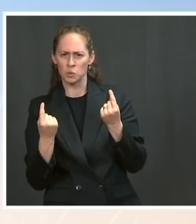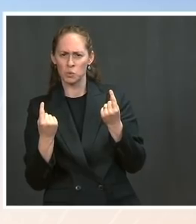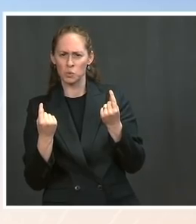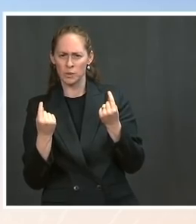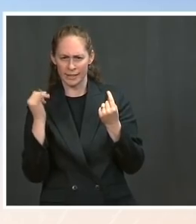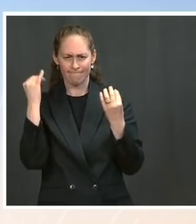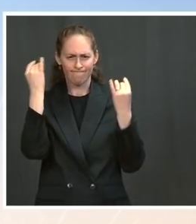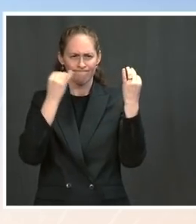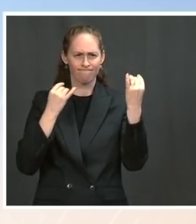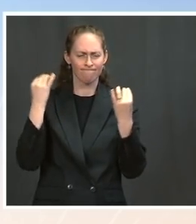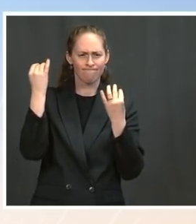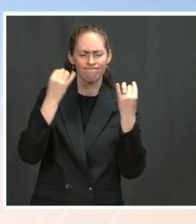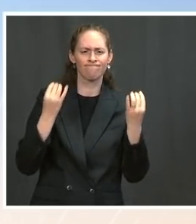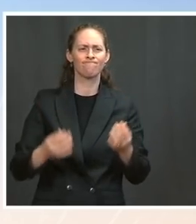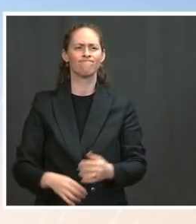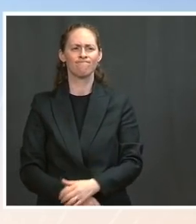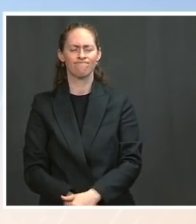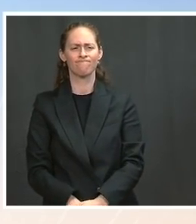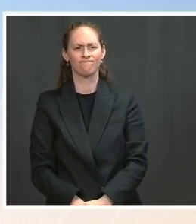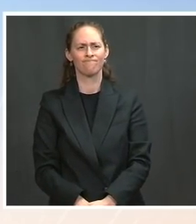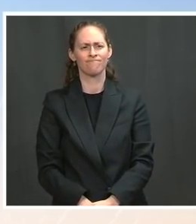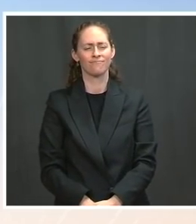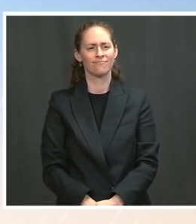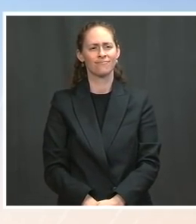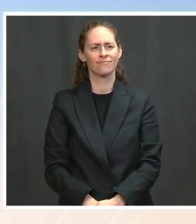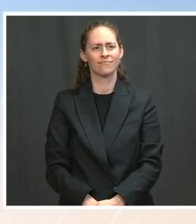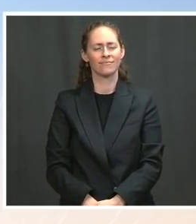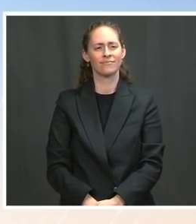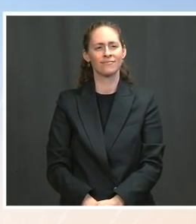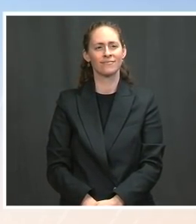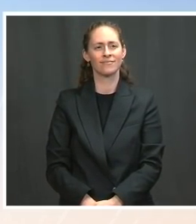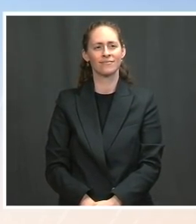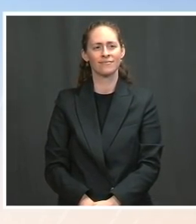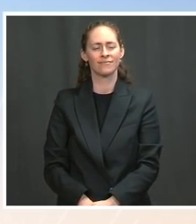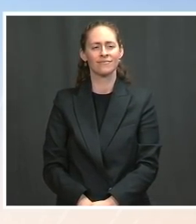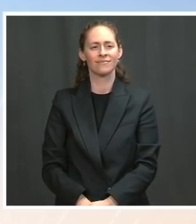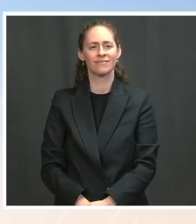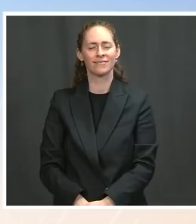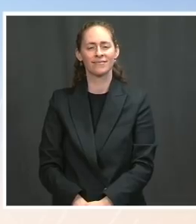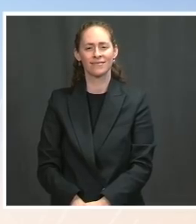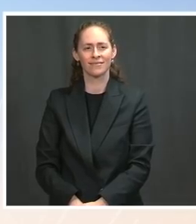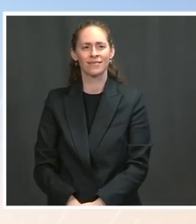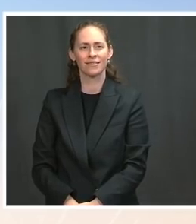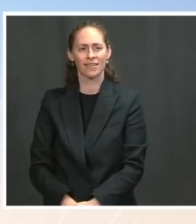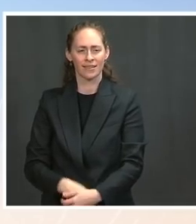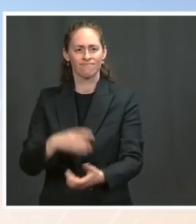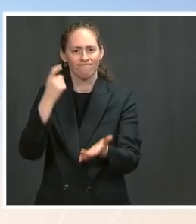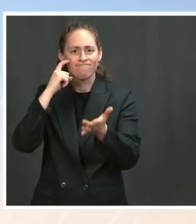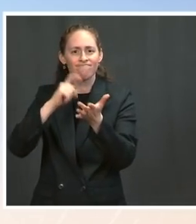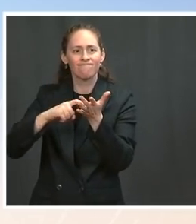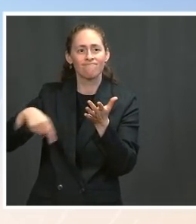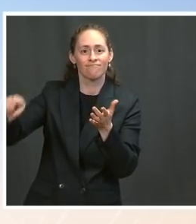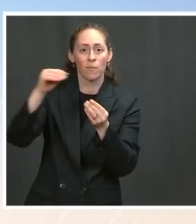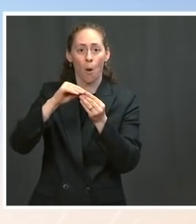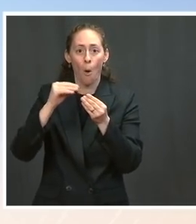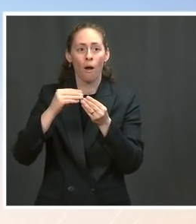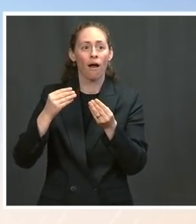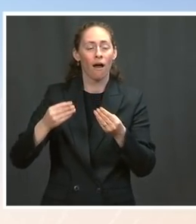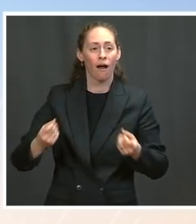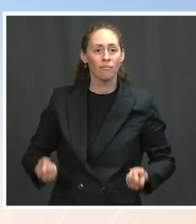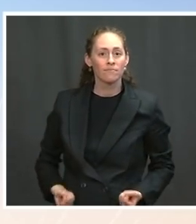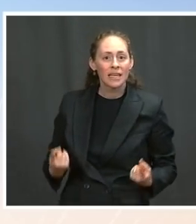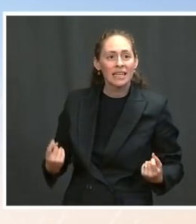spending and revenue numbers associated with the state of the economy and the pandemic.